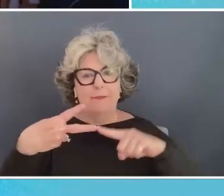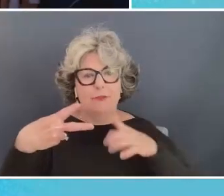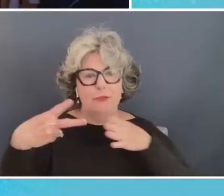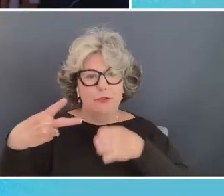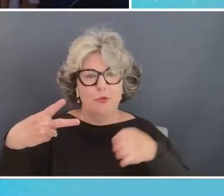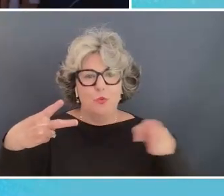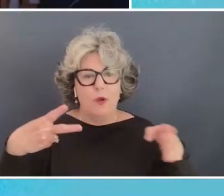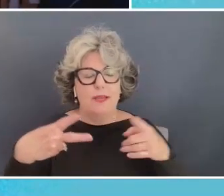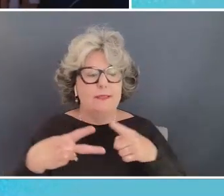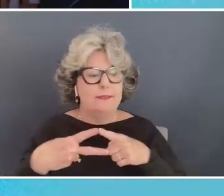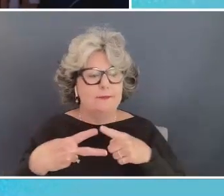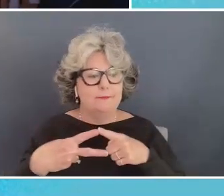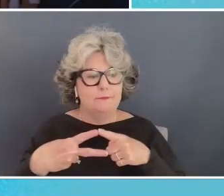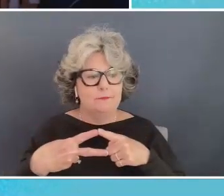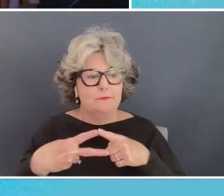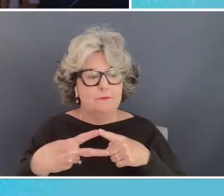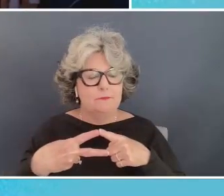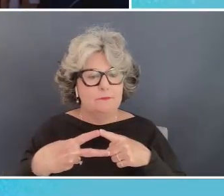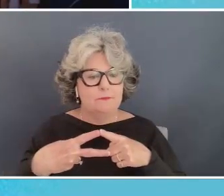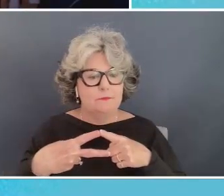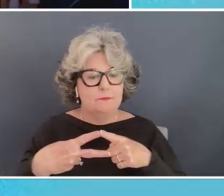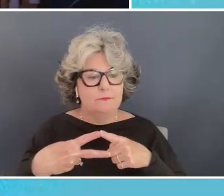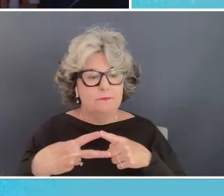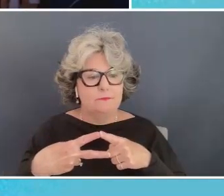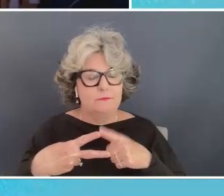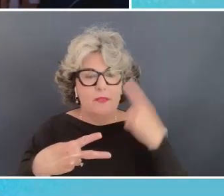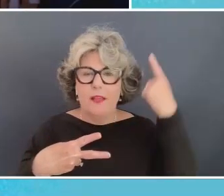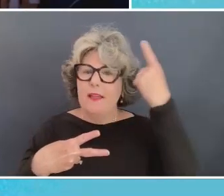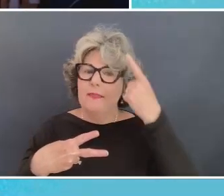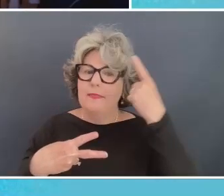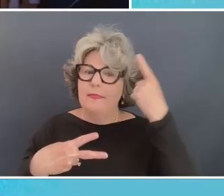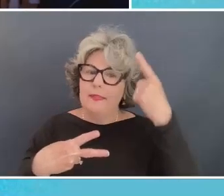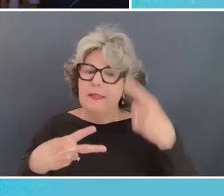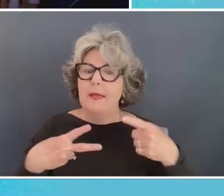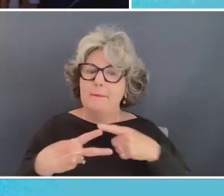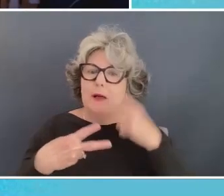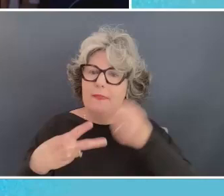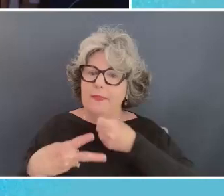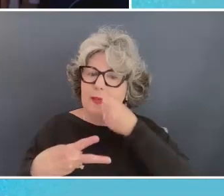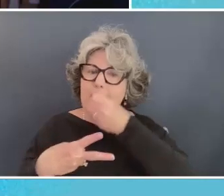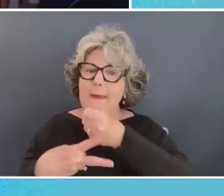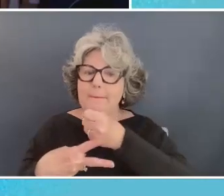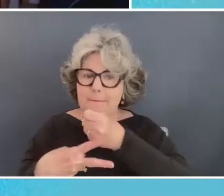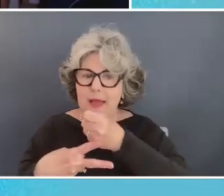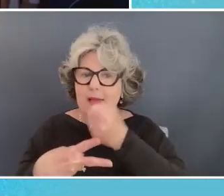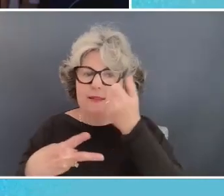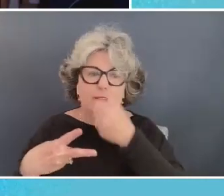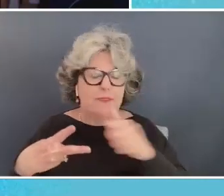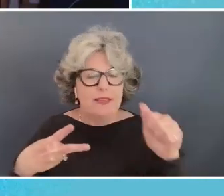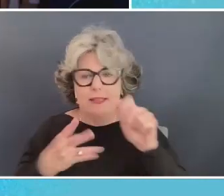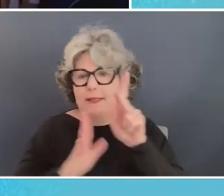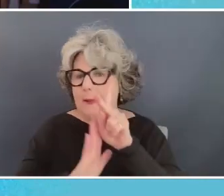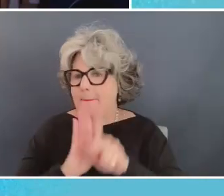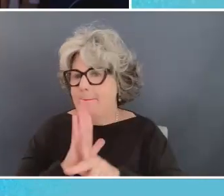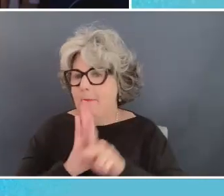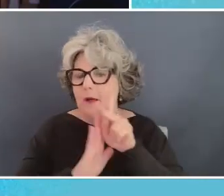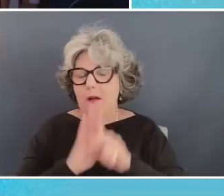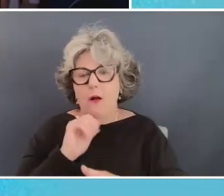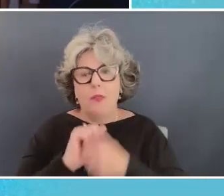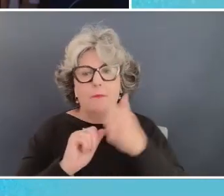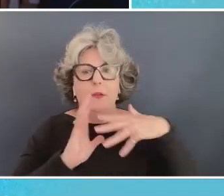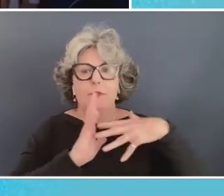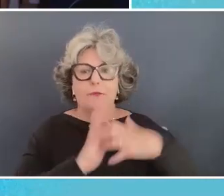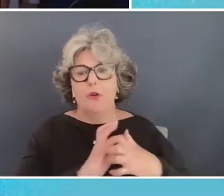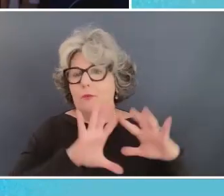one is thinking about the impact of any policy on the most vulnerable